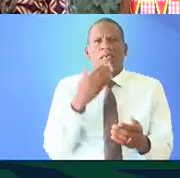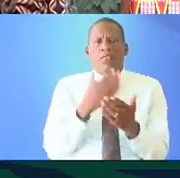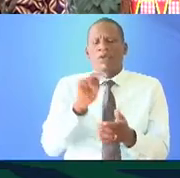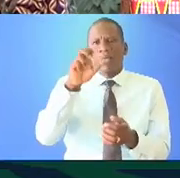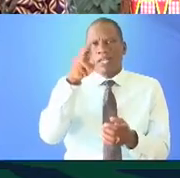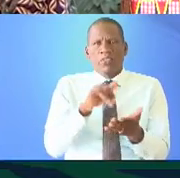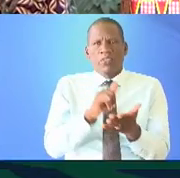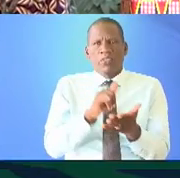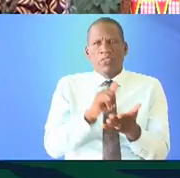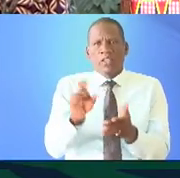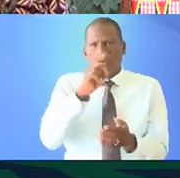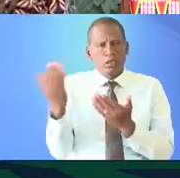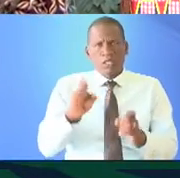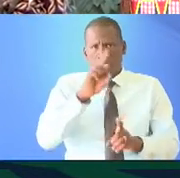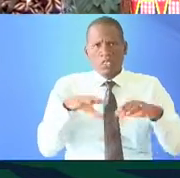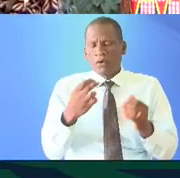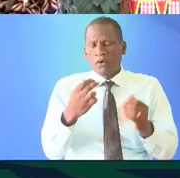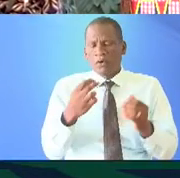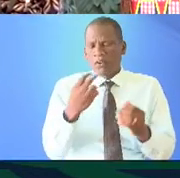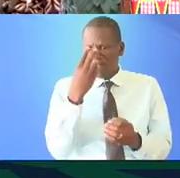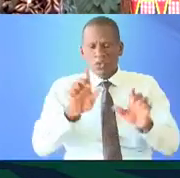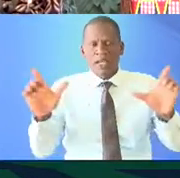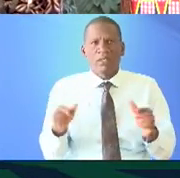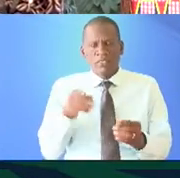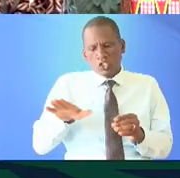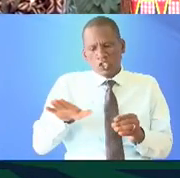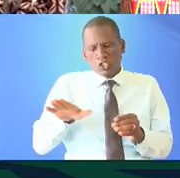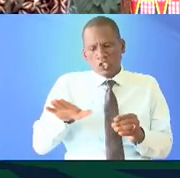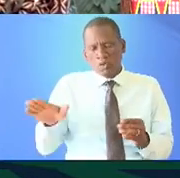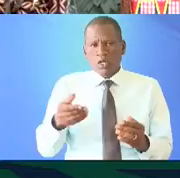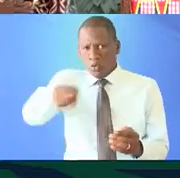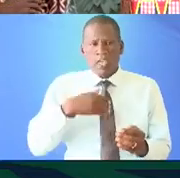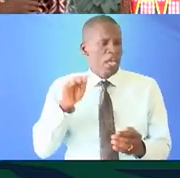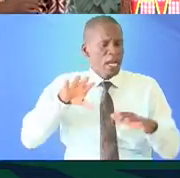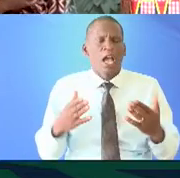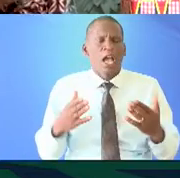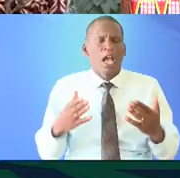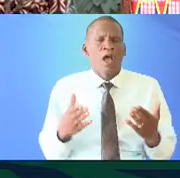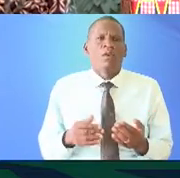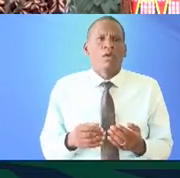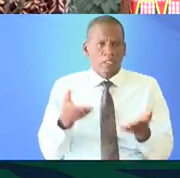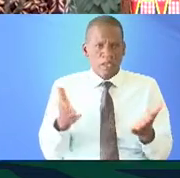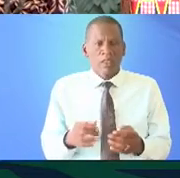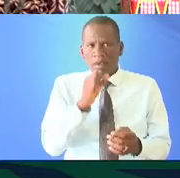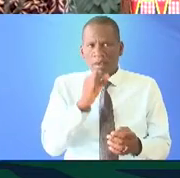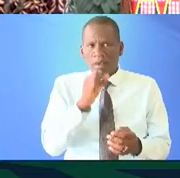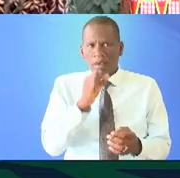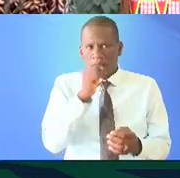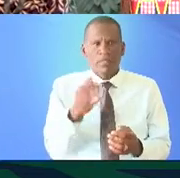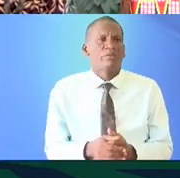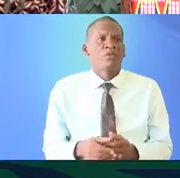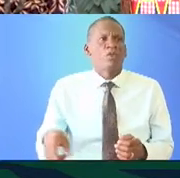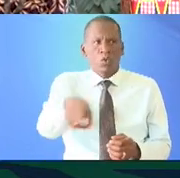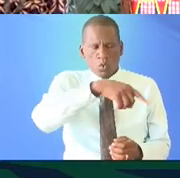Kimani for that question because it also brings the question of visual language this morning we heard of how we it's right here to the front there